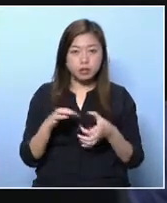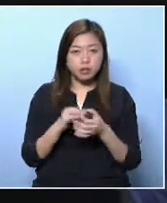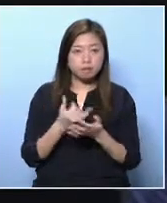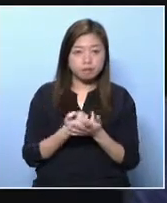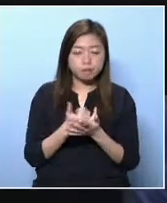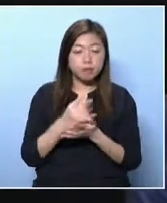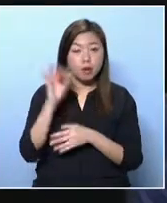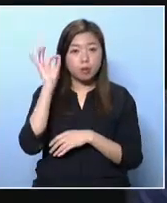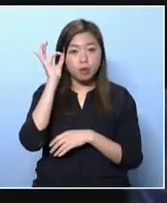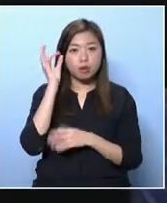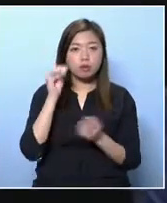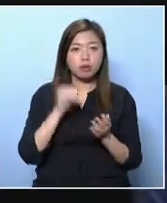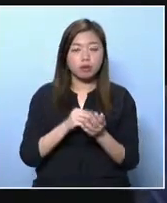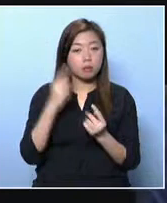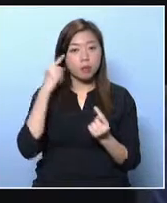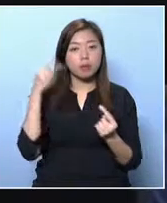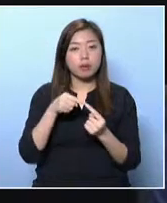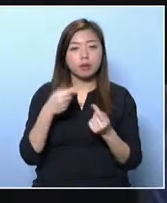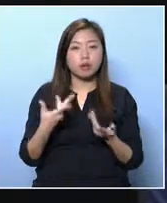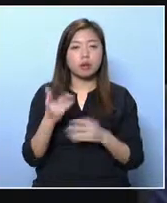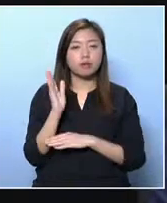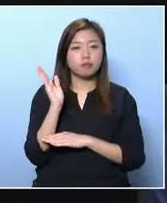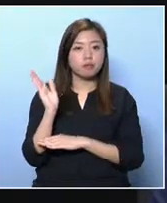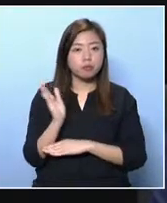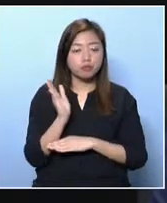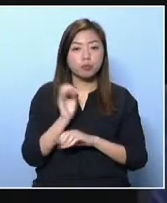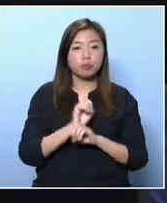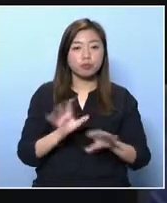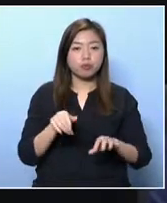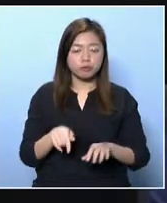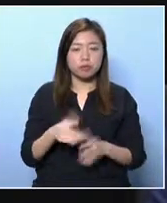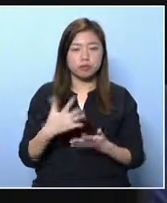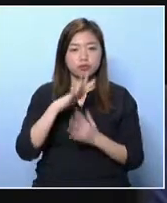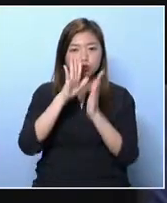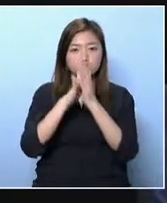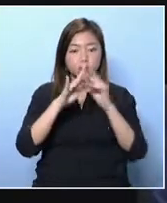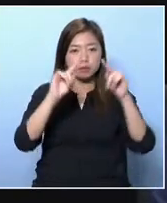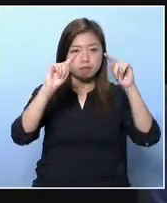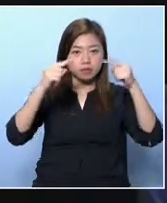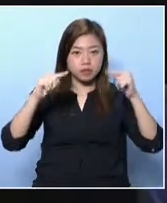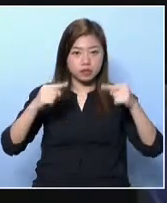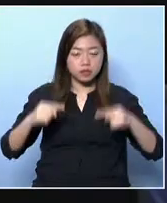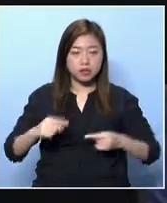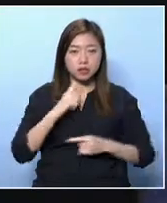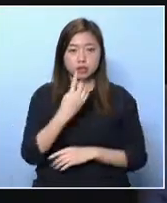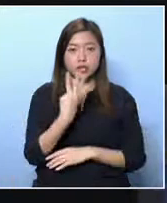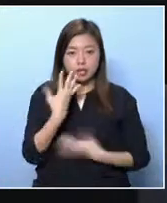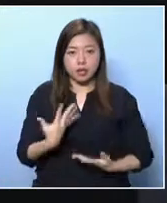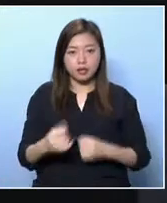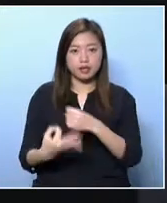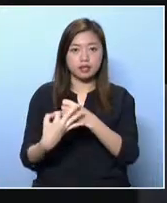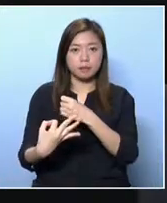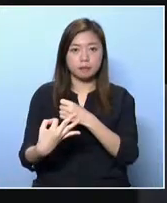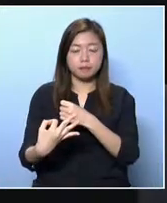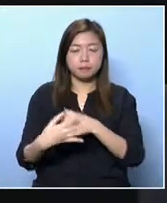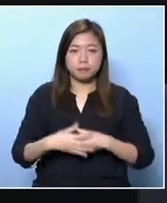Thank you for coming to this meeting. This is a public hearing on the review of Hong Kong's poverty situation